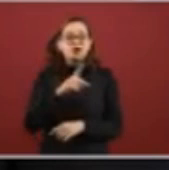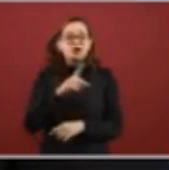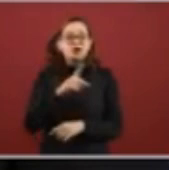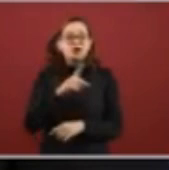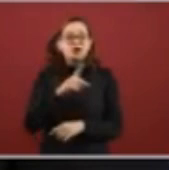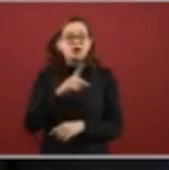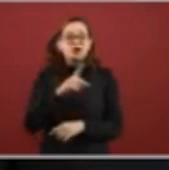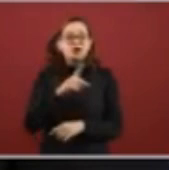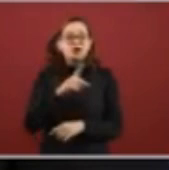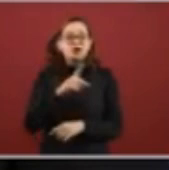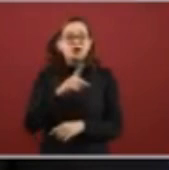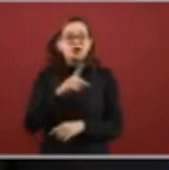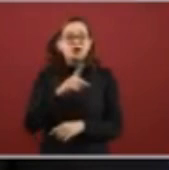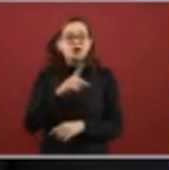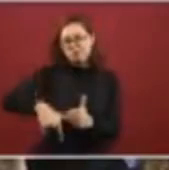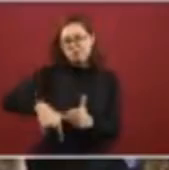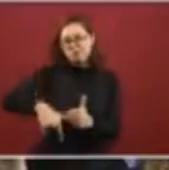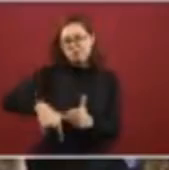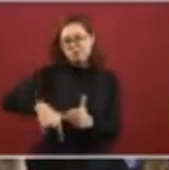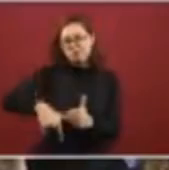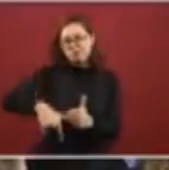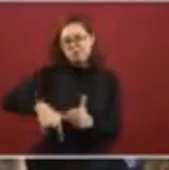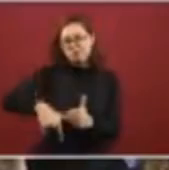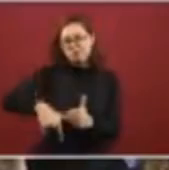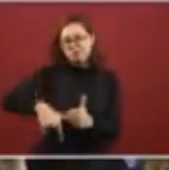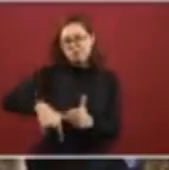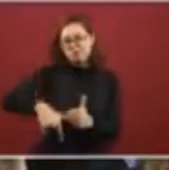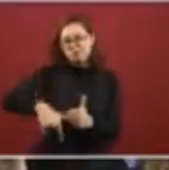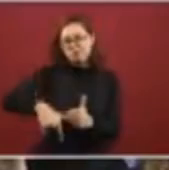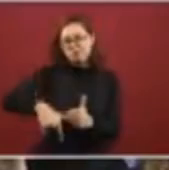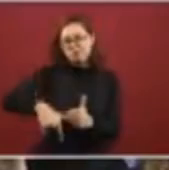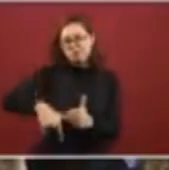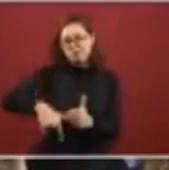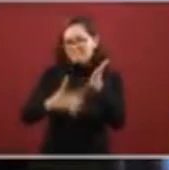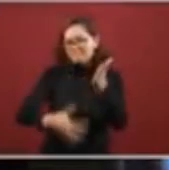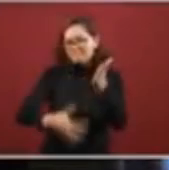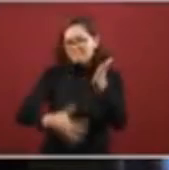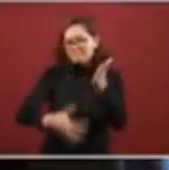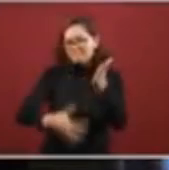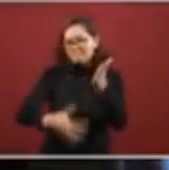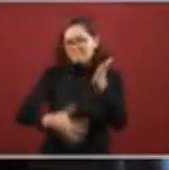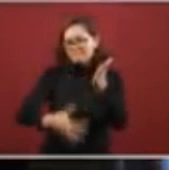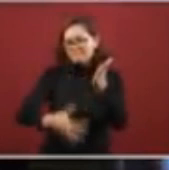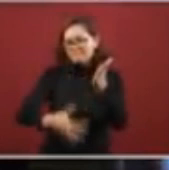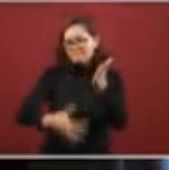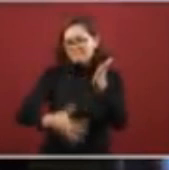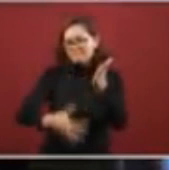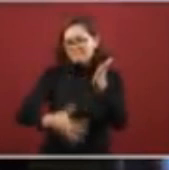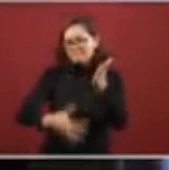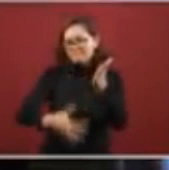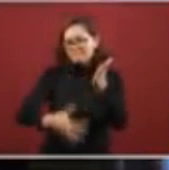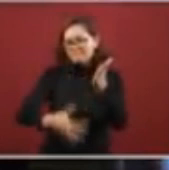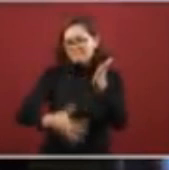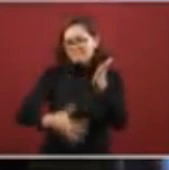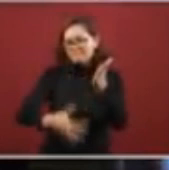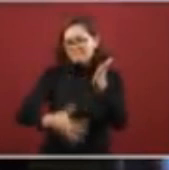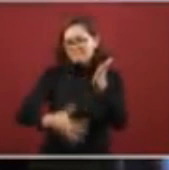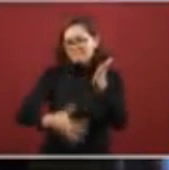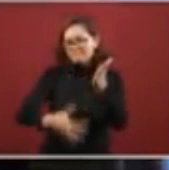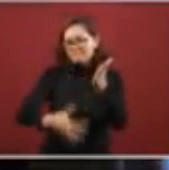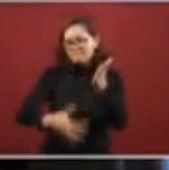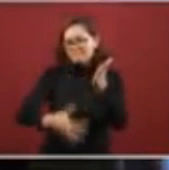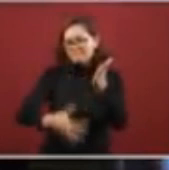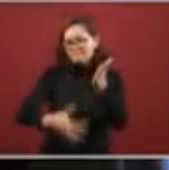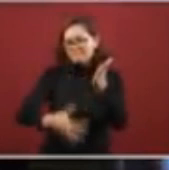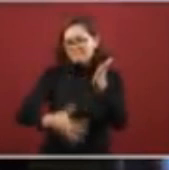they can make sure that they're not controlling the prices and agreeing to charge it at a higher